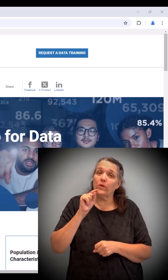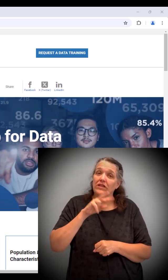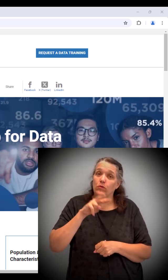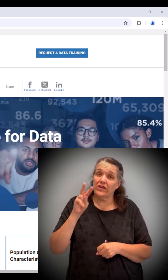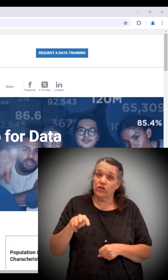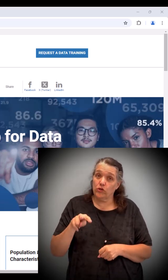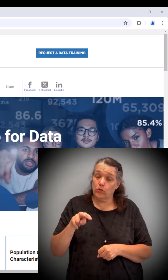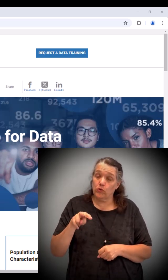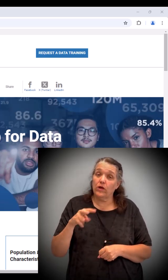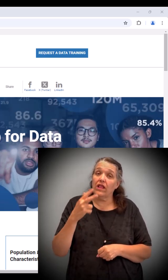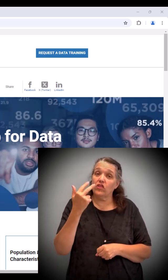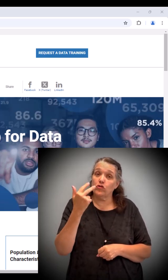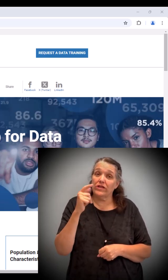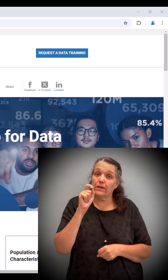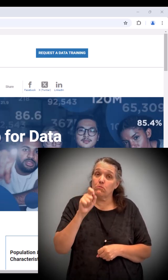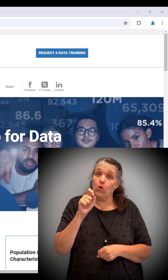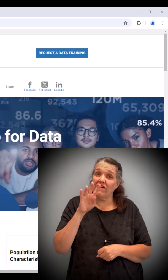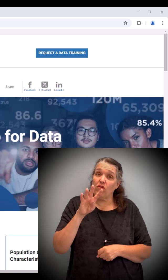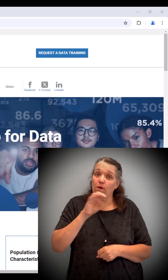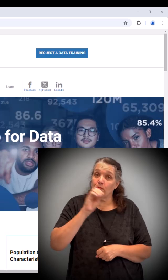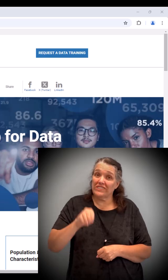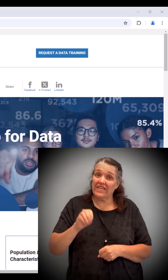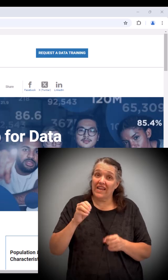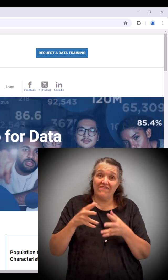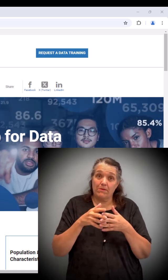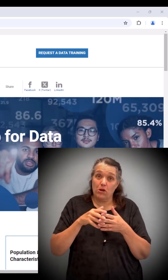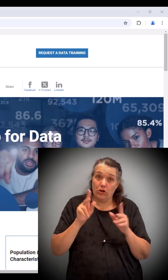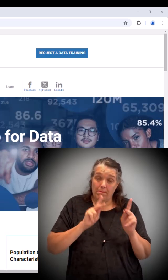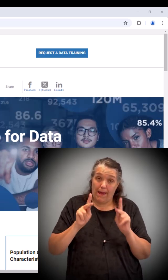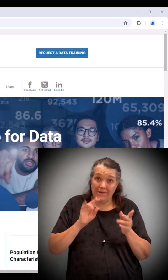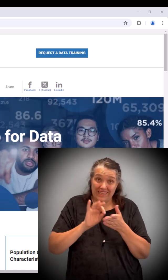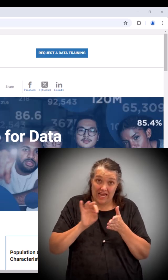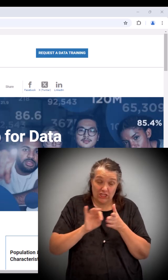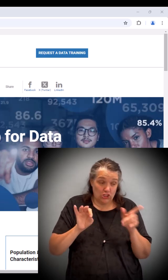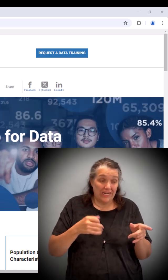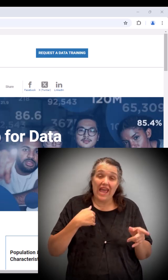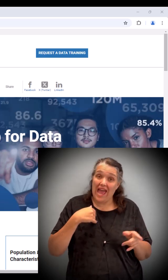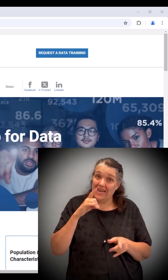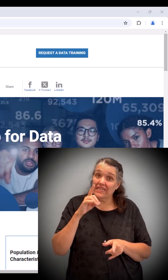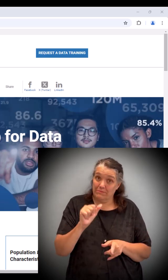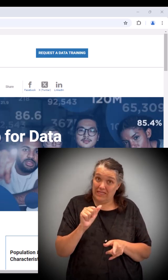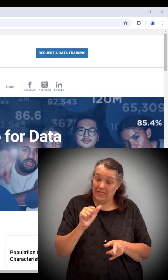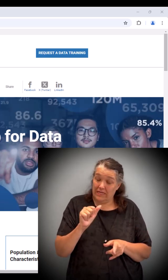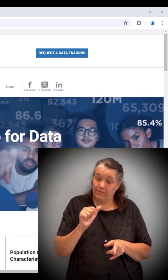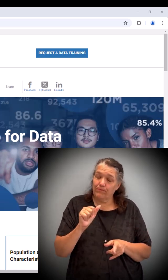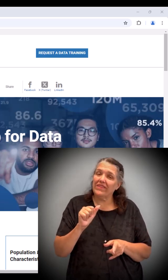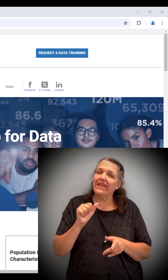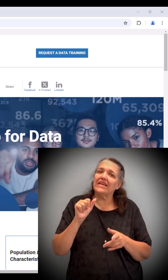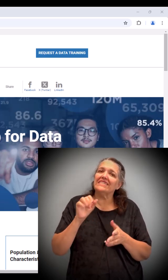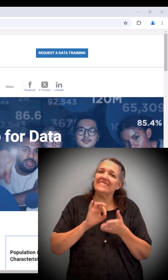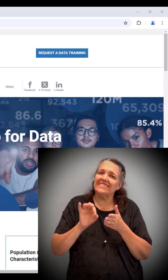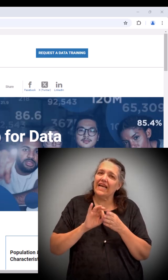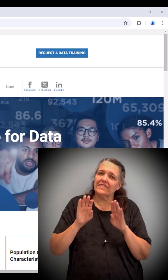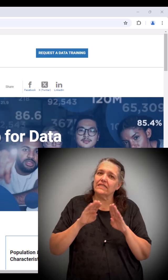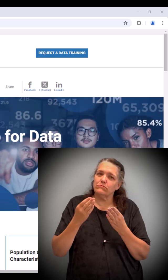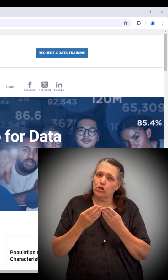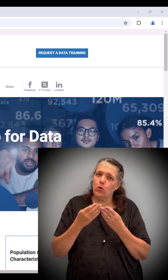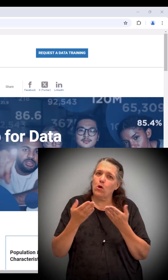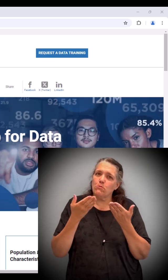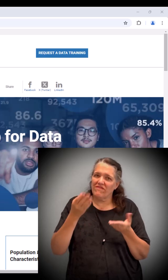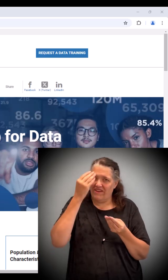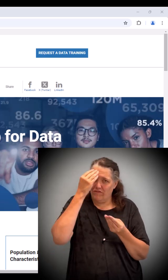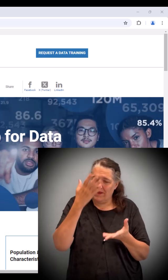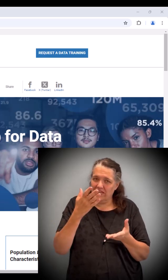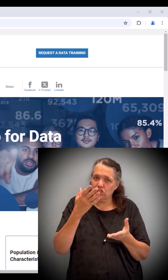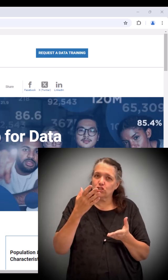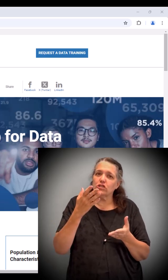13.4 percent of the population had a disability but the Census Bureau also offers data on the population with